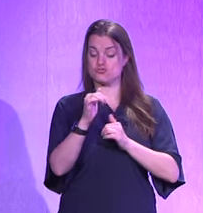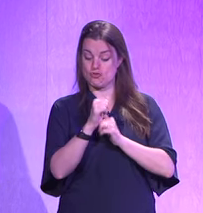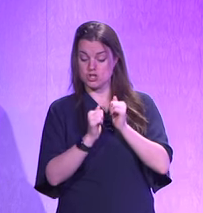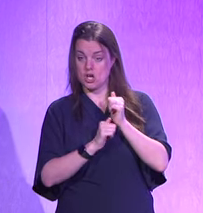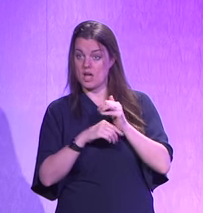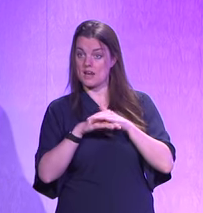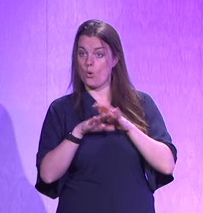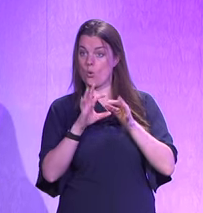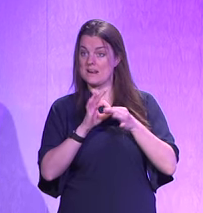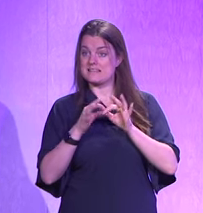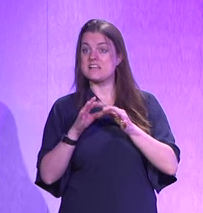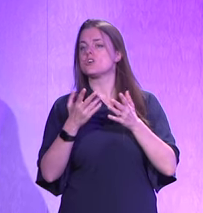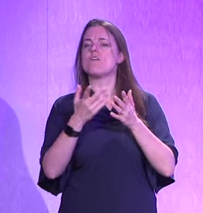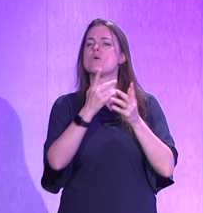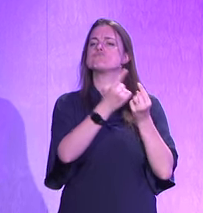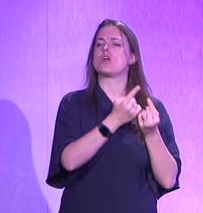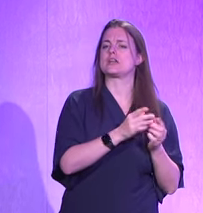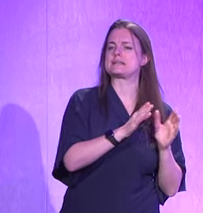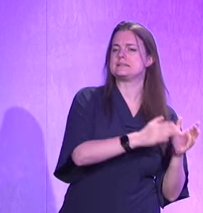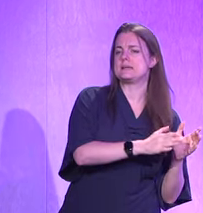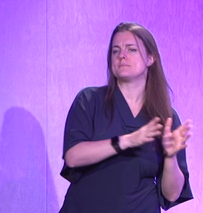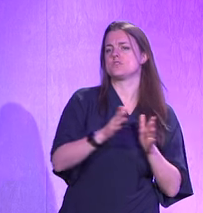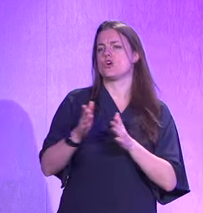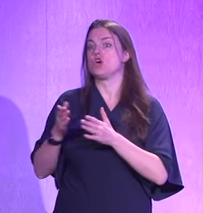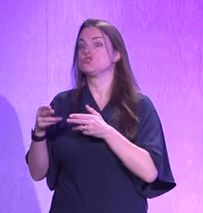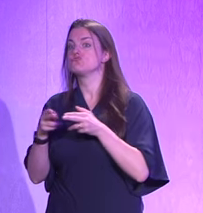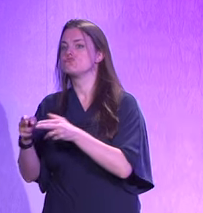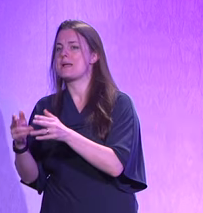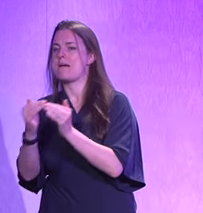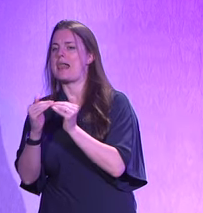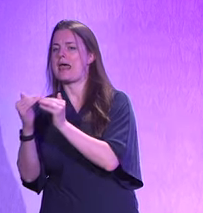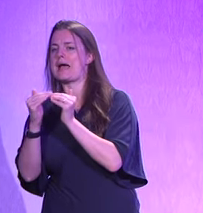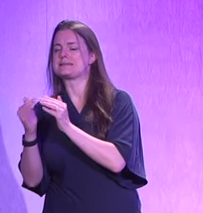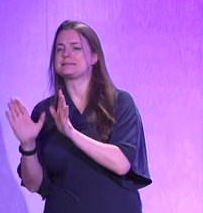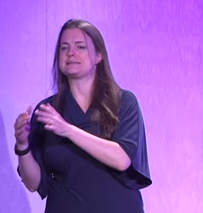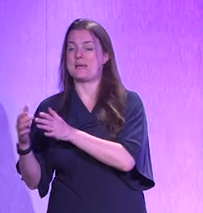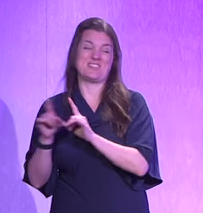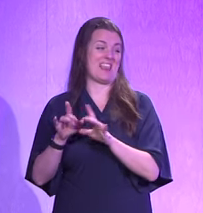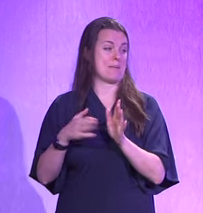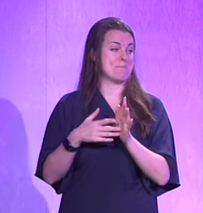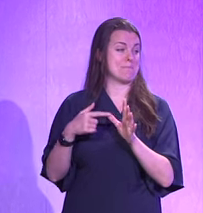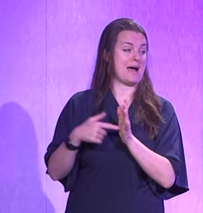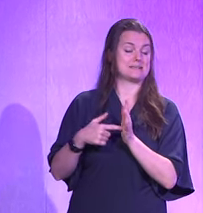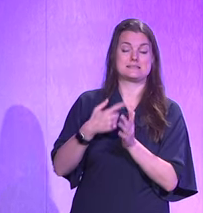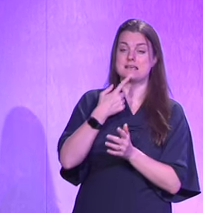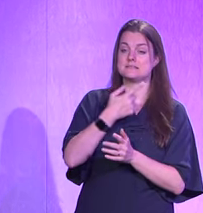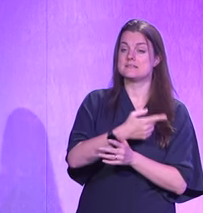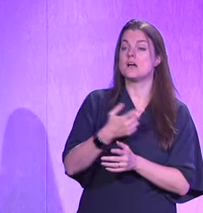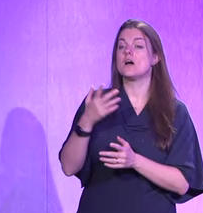structures in organizations of, you know, product teams that are, like, stream-aligned teams, as Matt was saying,